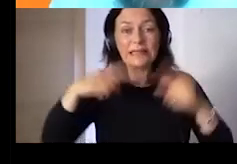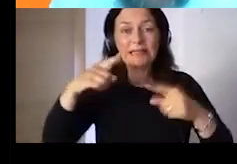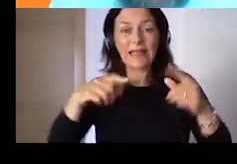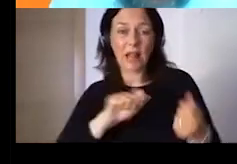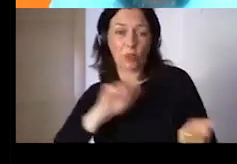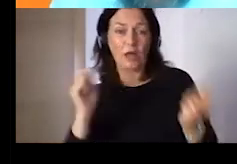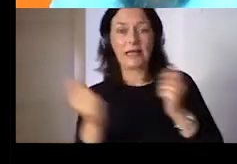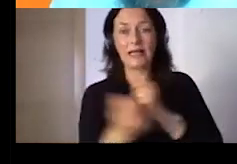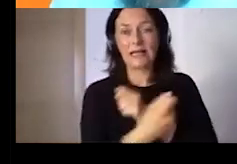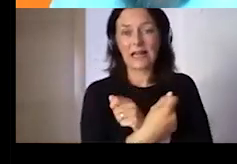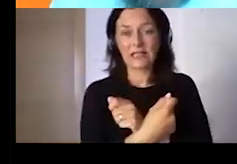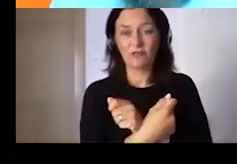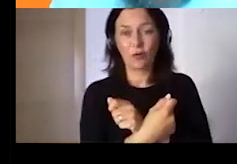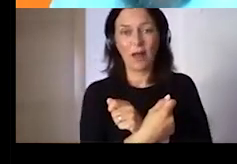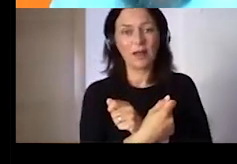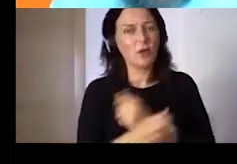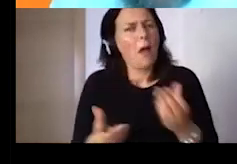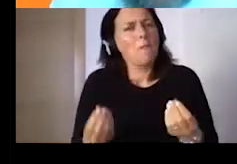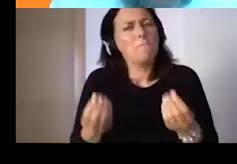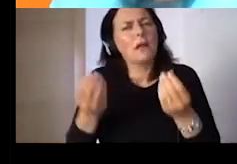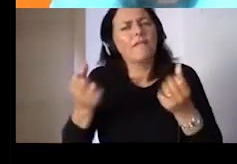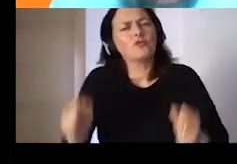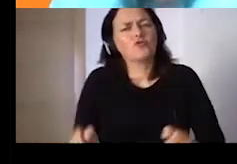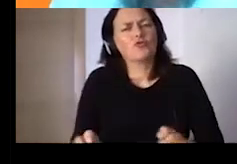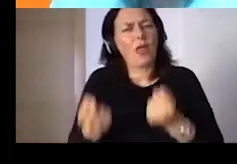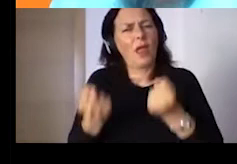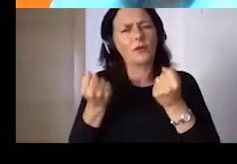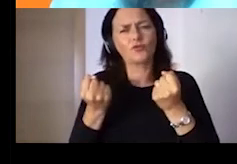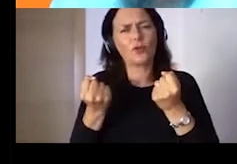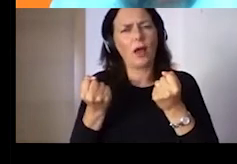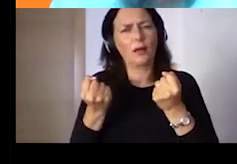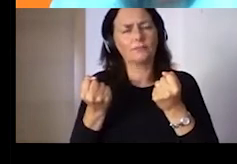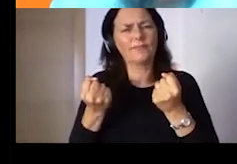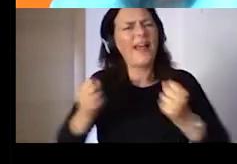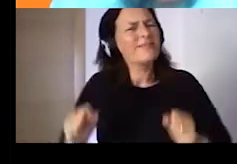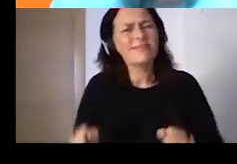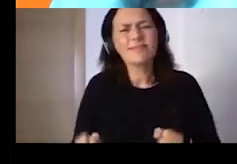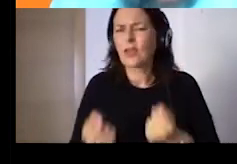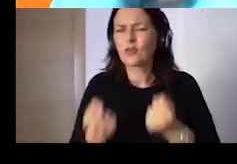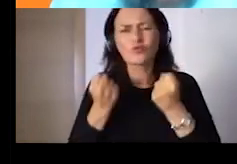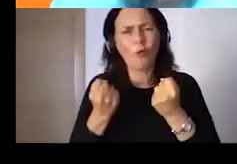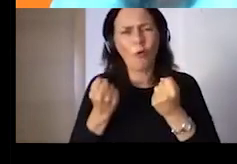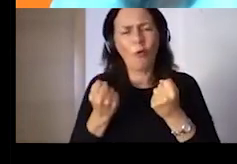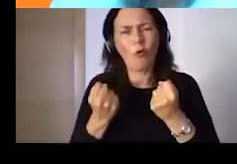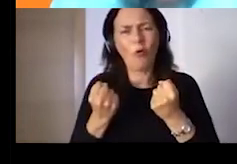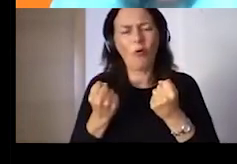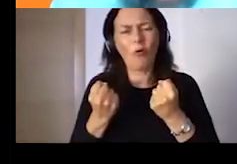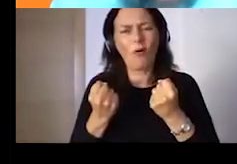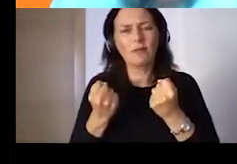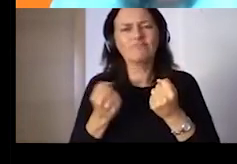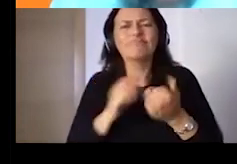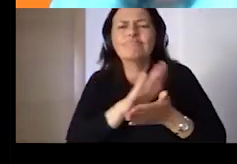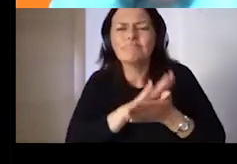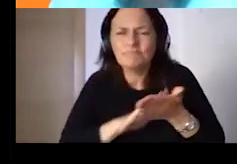will be very difficult to convince people to upgrade their digital profile.